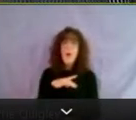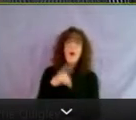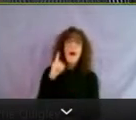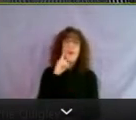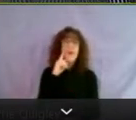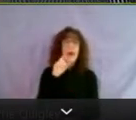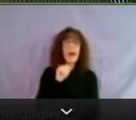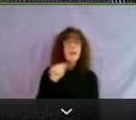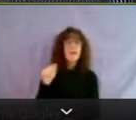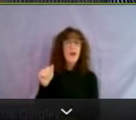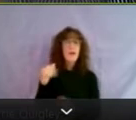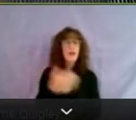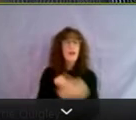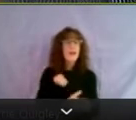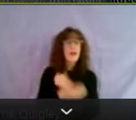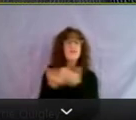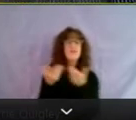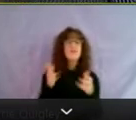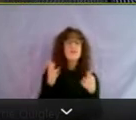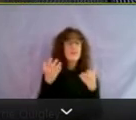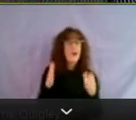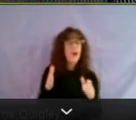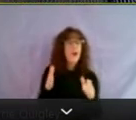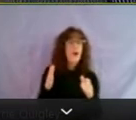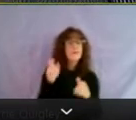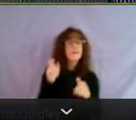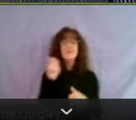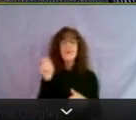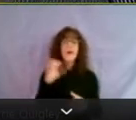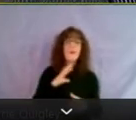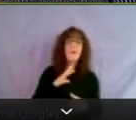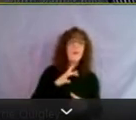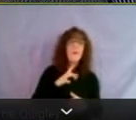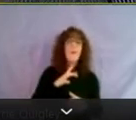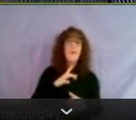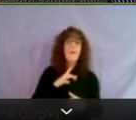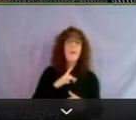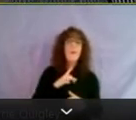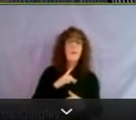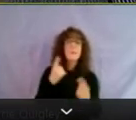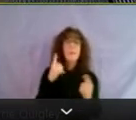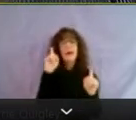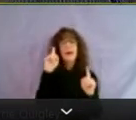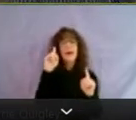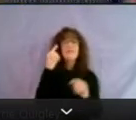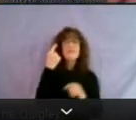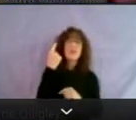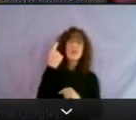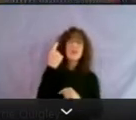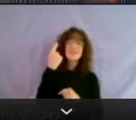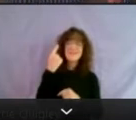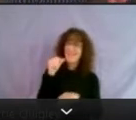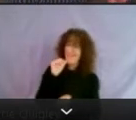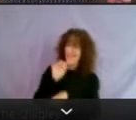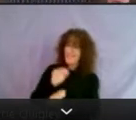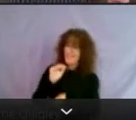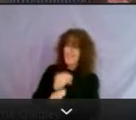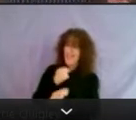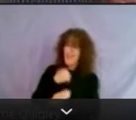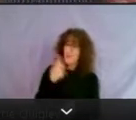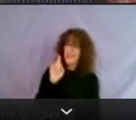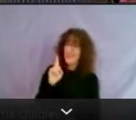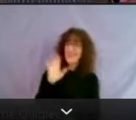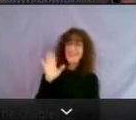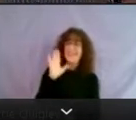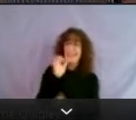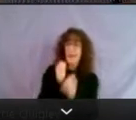that Anne Arundel County has already checked the box on the first one on this list. So I'm going to be- Last night. Last night we did. Well, we